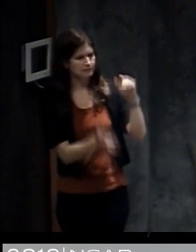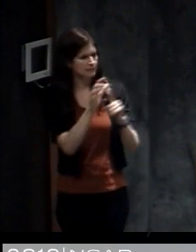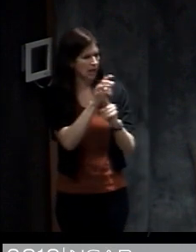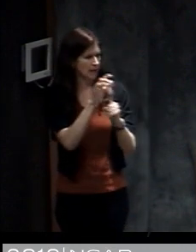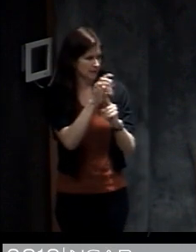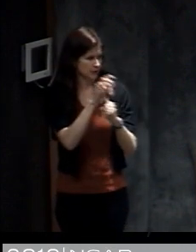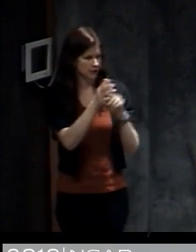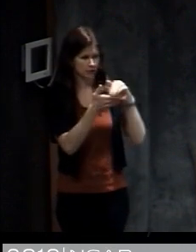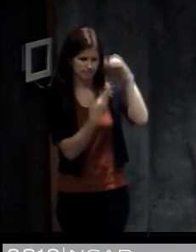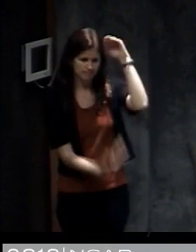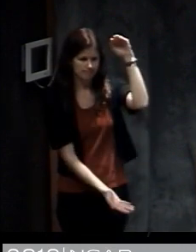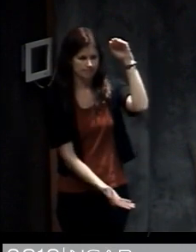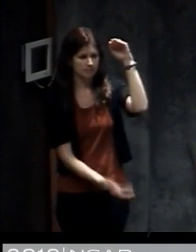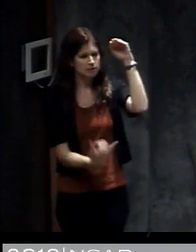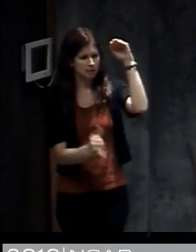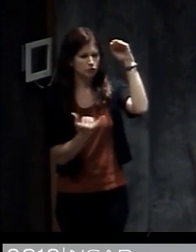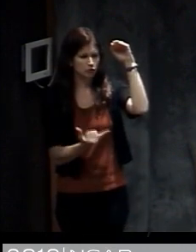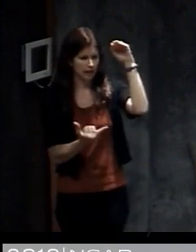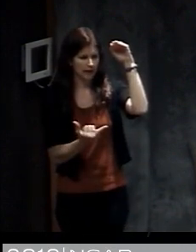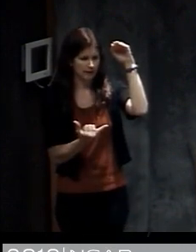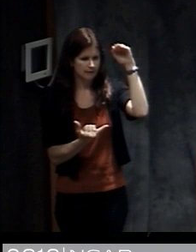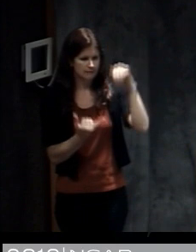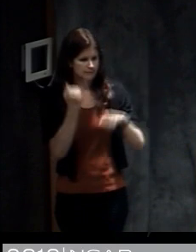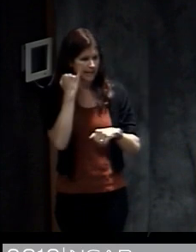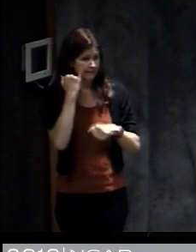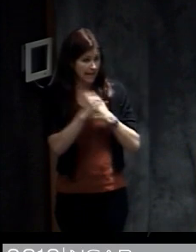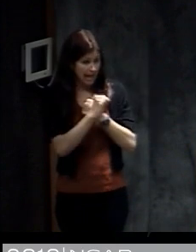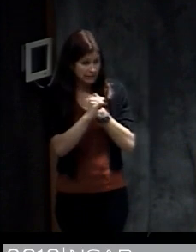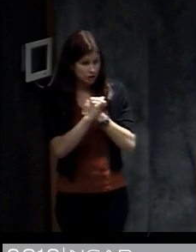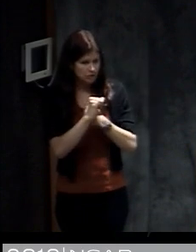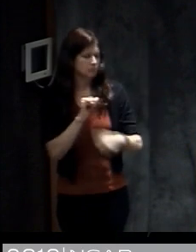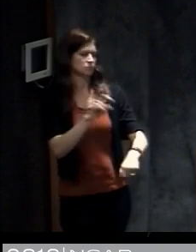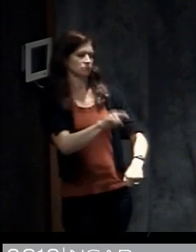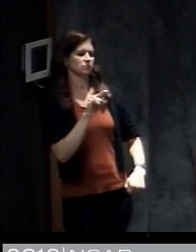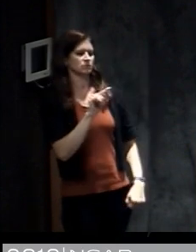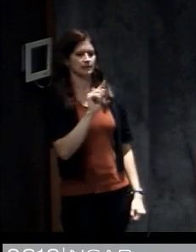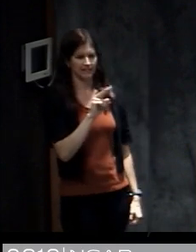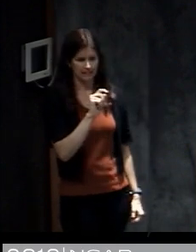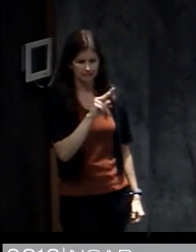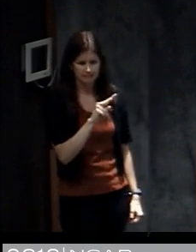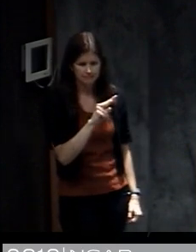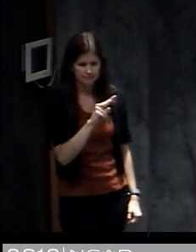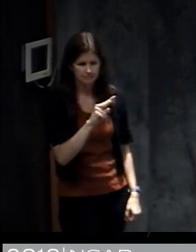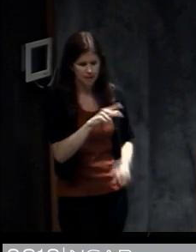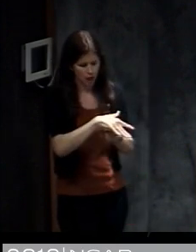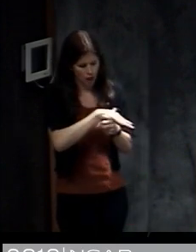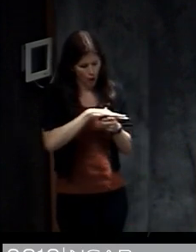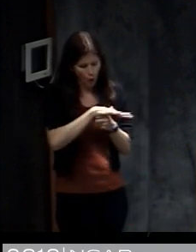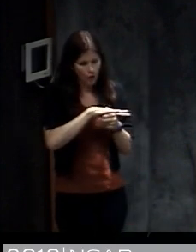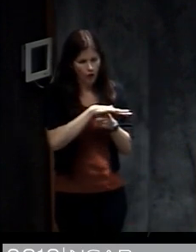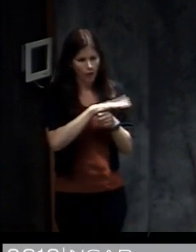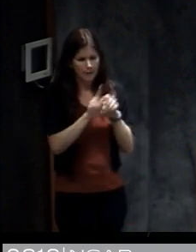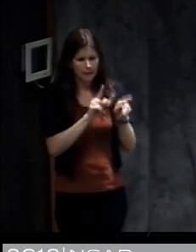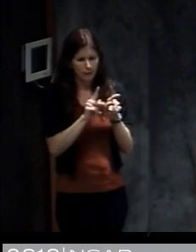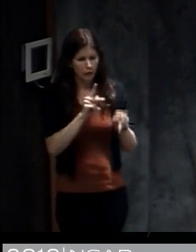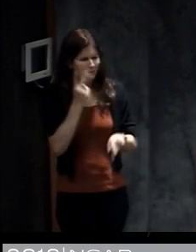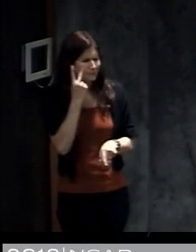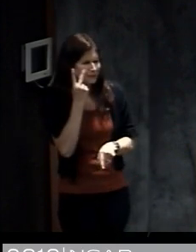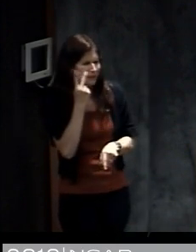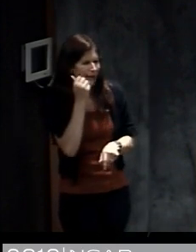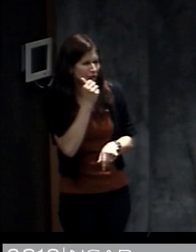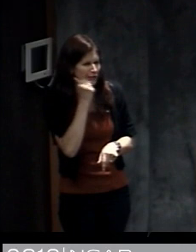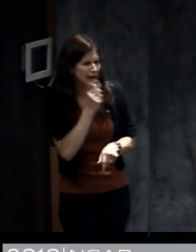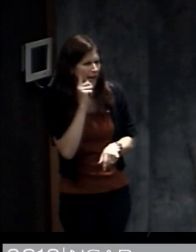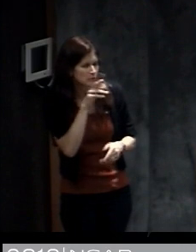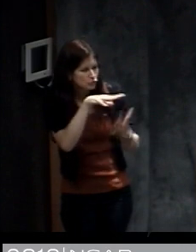source of information, and it still is today when there's a hazard. People often have preferred local broadcasters that they will watch and so on to